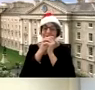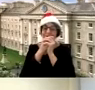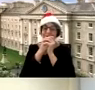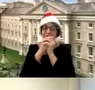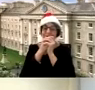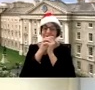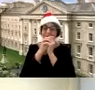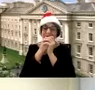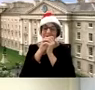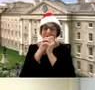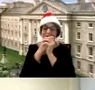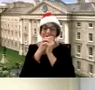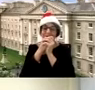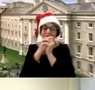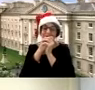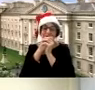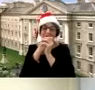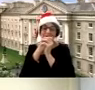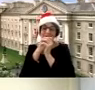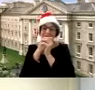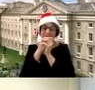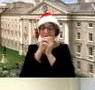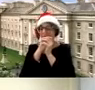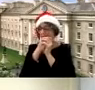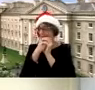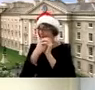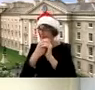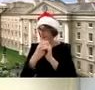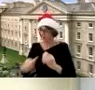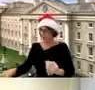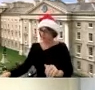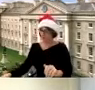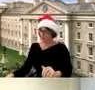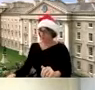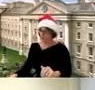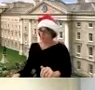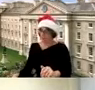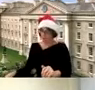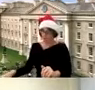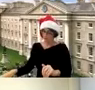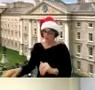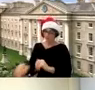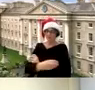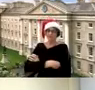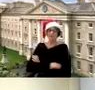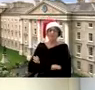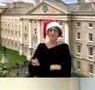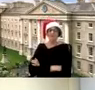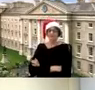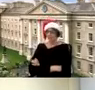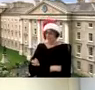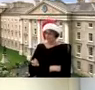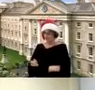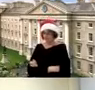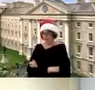i just drift away in my head and an hour could slip past and i wouldn't even notice it for other people it might be something like